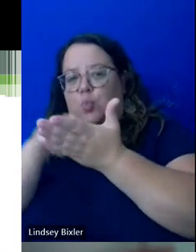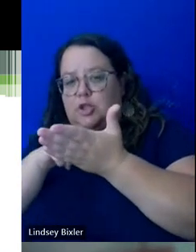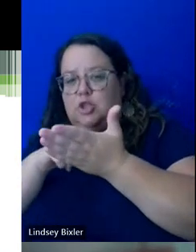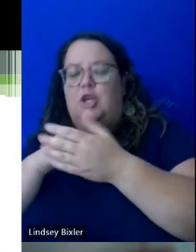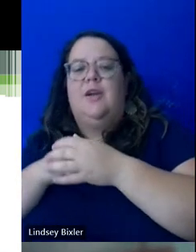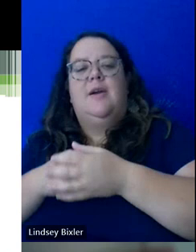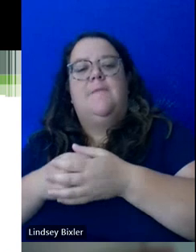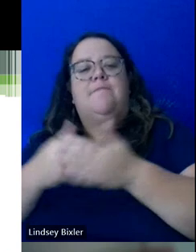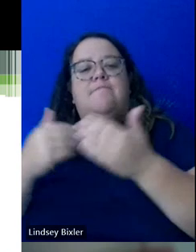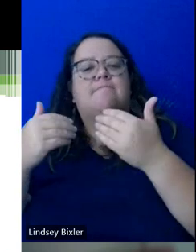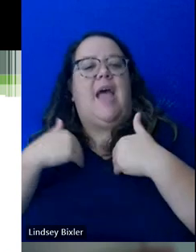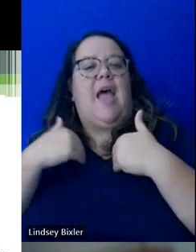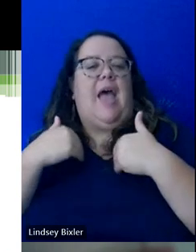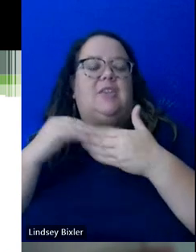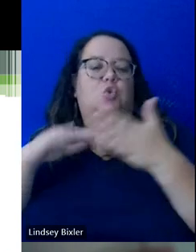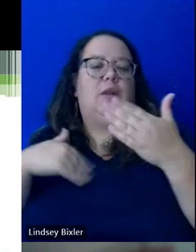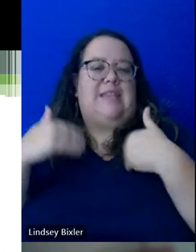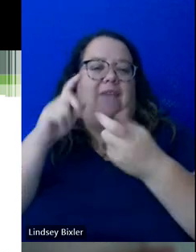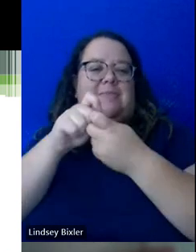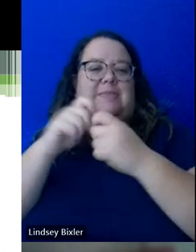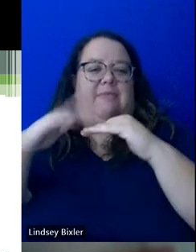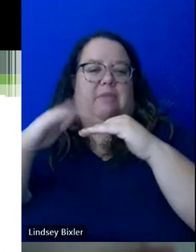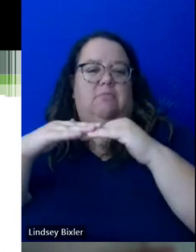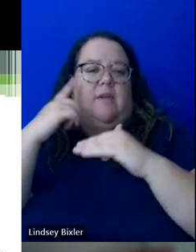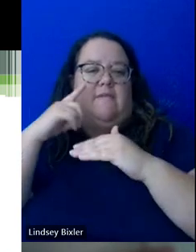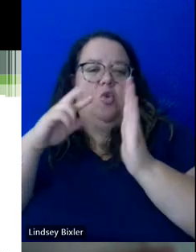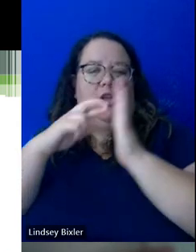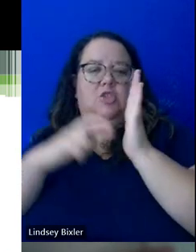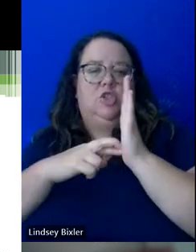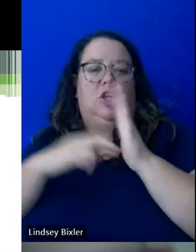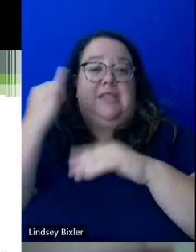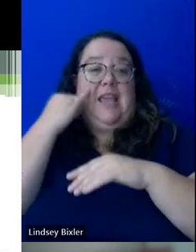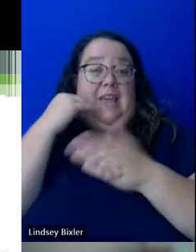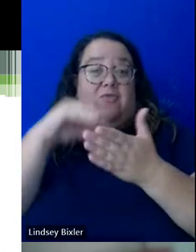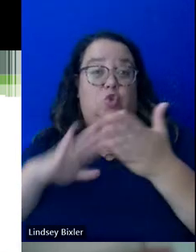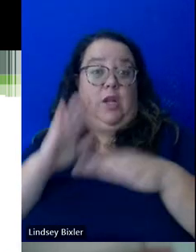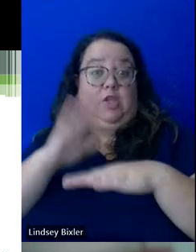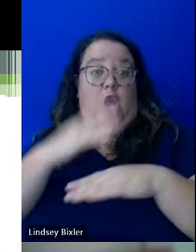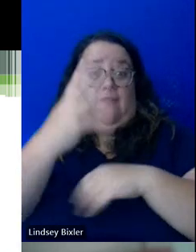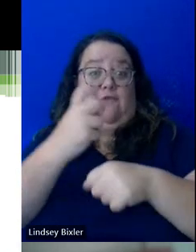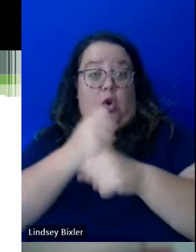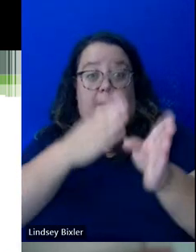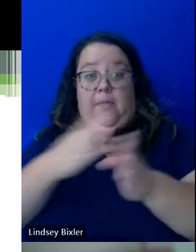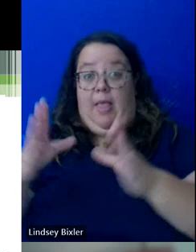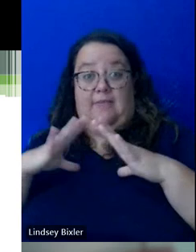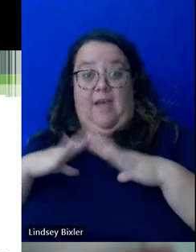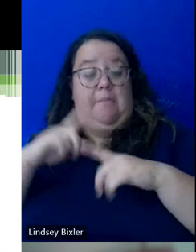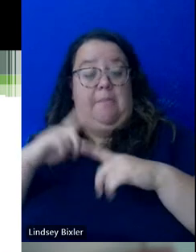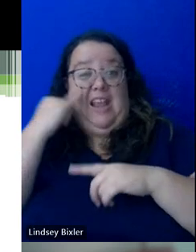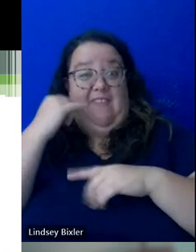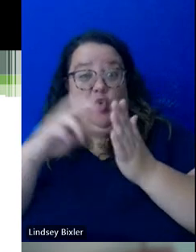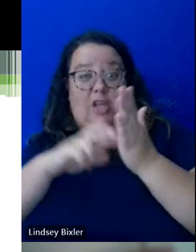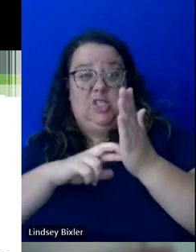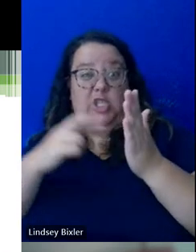credits if a student is on a four-year plan, which not all students working with our office are, and that's fine. But if you're registered for 15 or so credits,